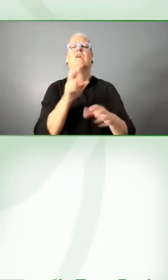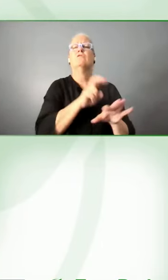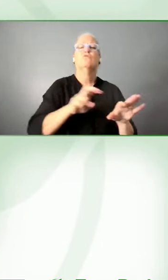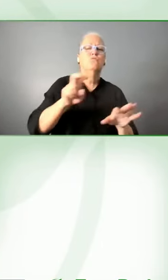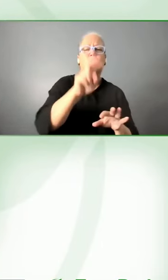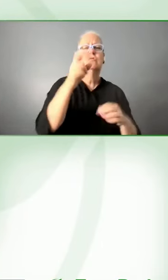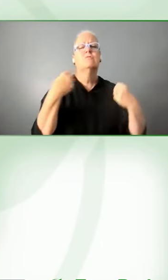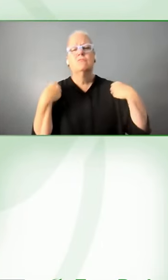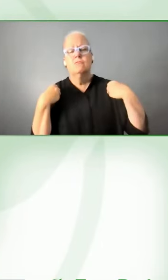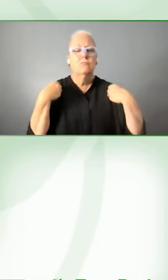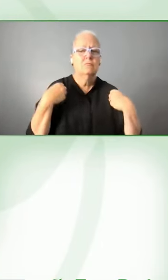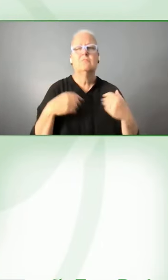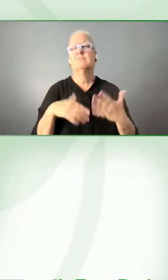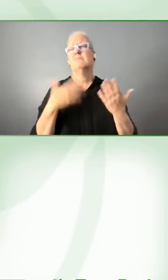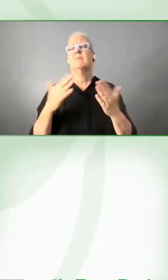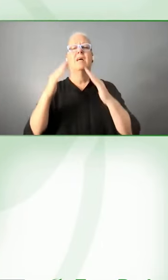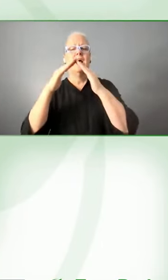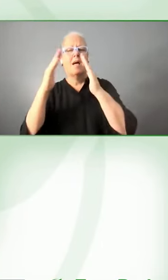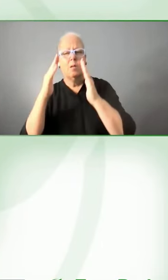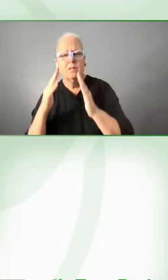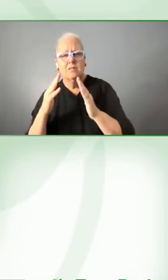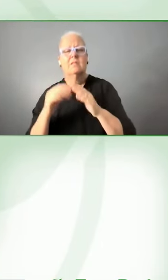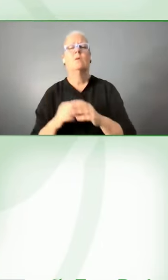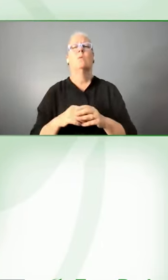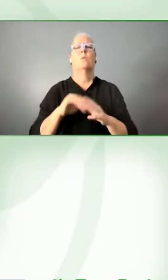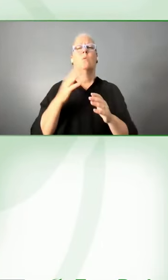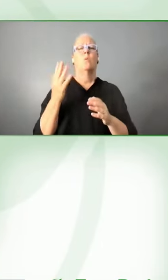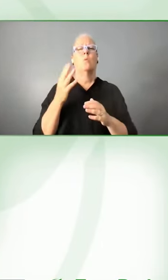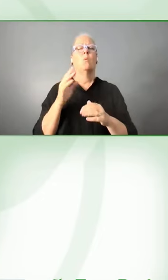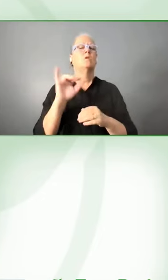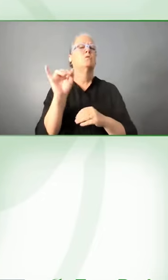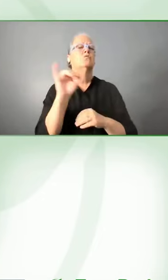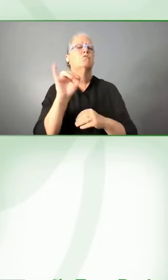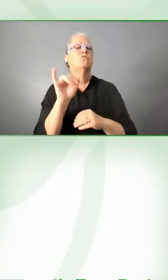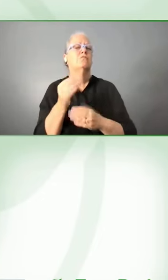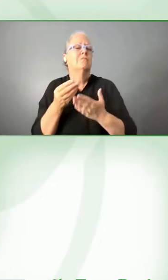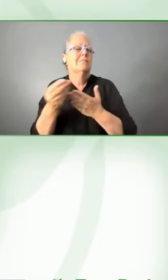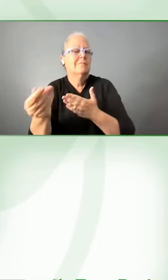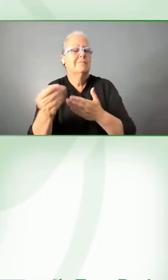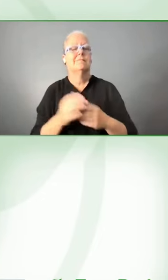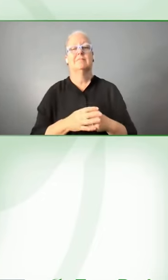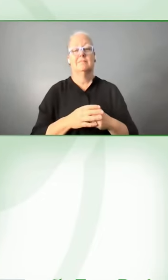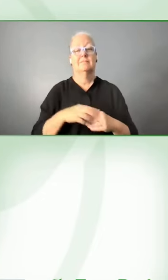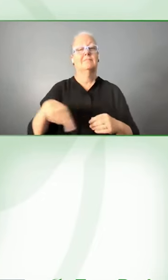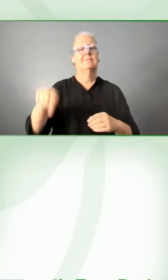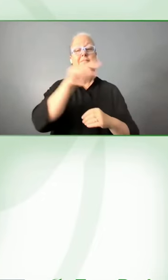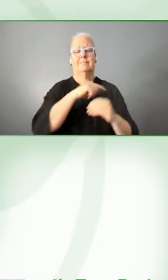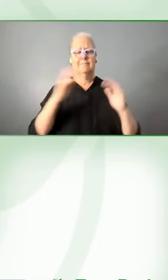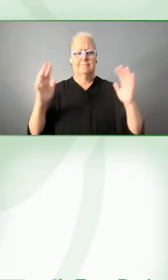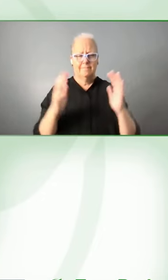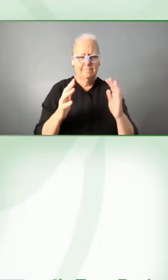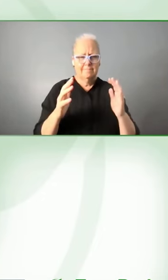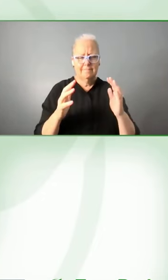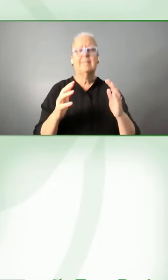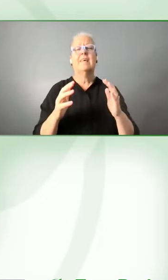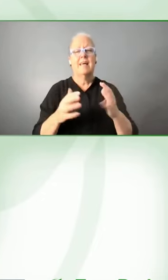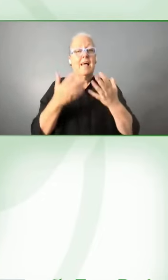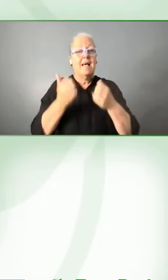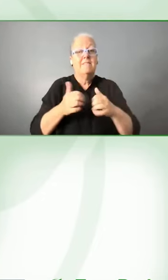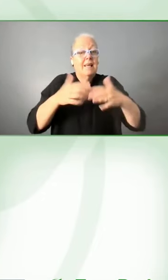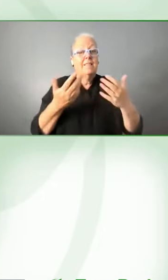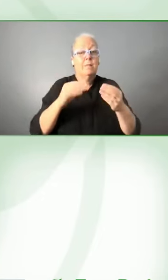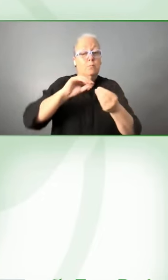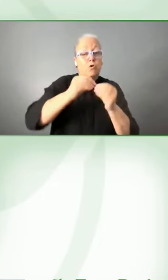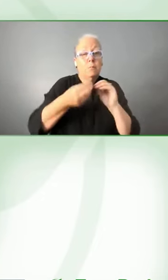and insurance and we also come together to collectively tackle issues that cross cut across across those